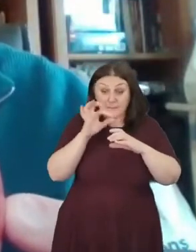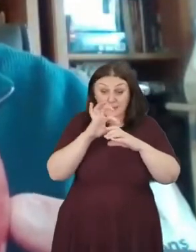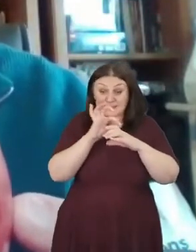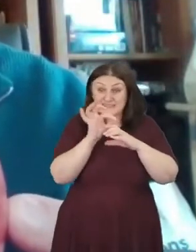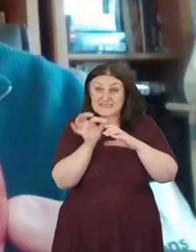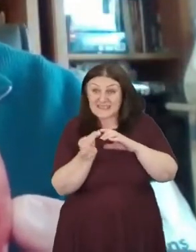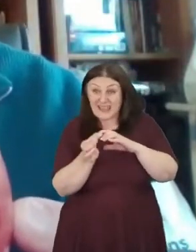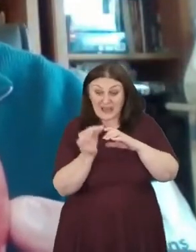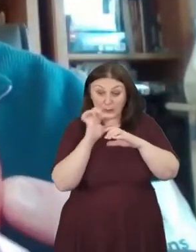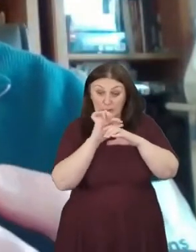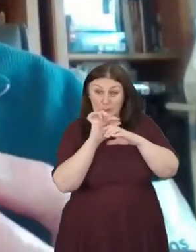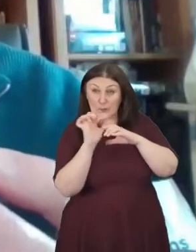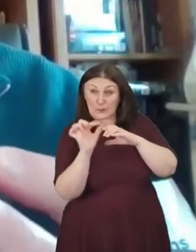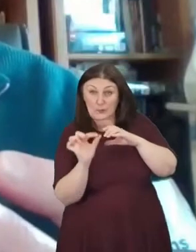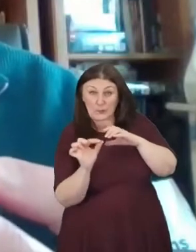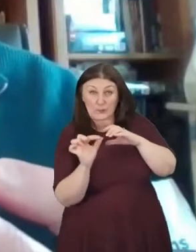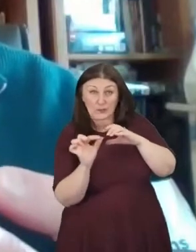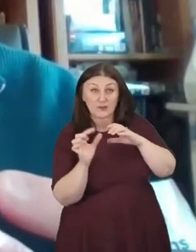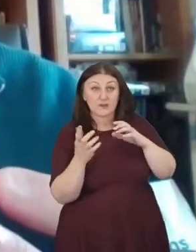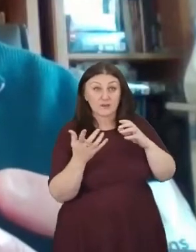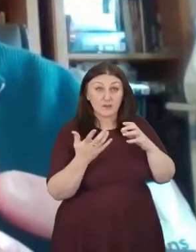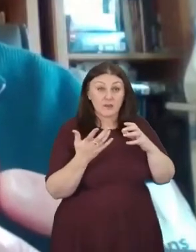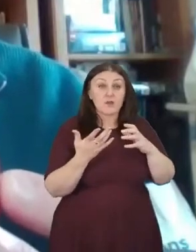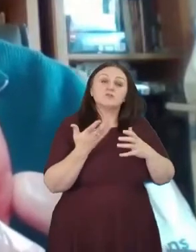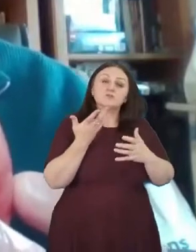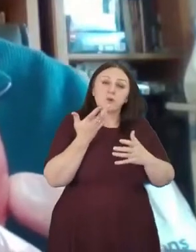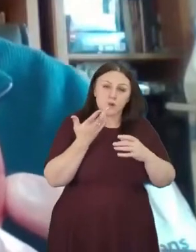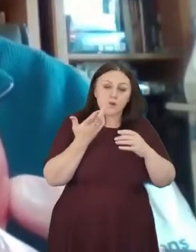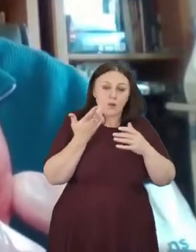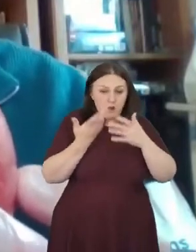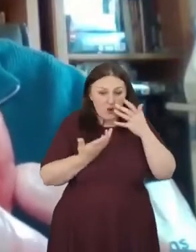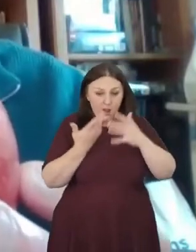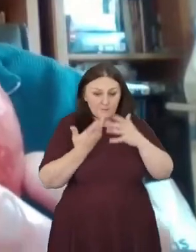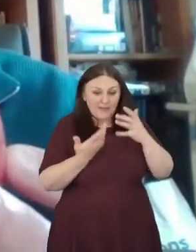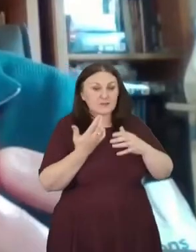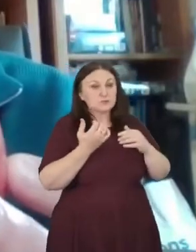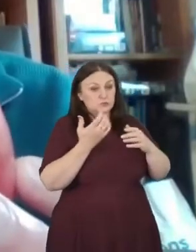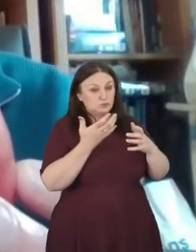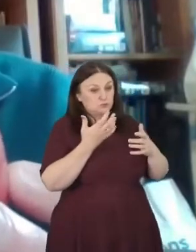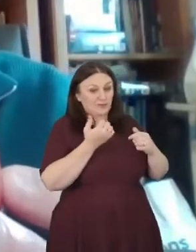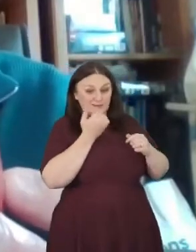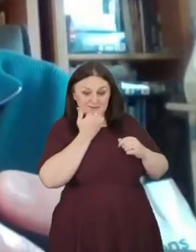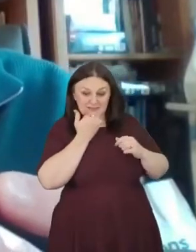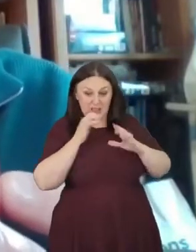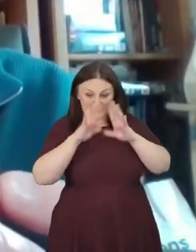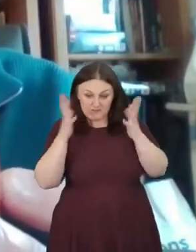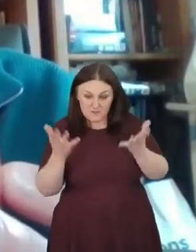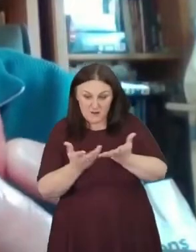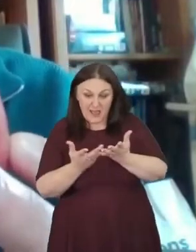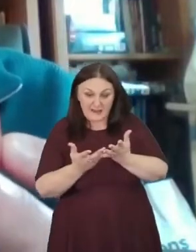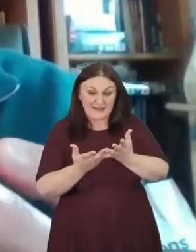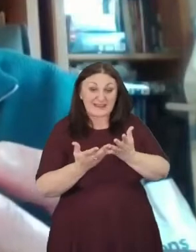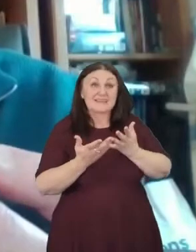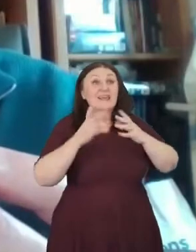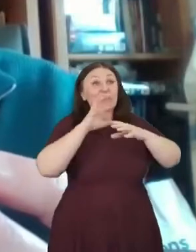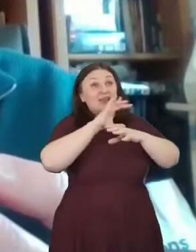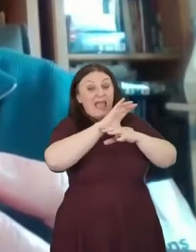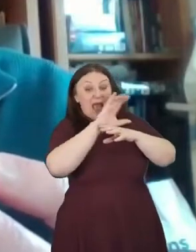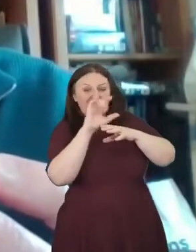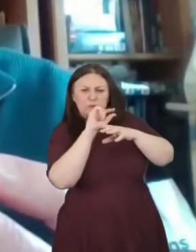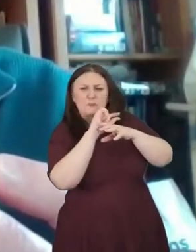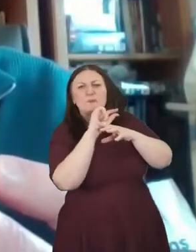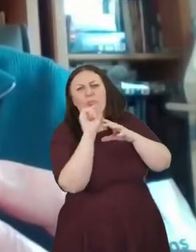because it's very thin and very small compared to the size of the planet, it doesn't mean it's not unimportant. In fact, that thin layer of gas